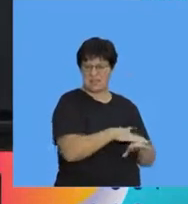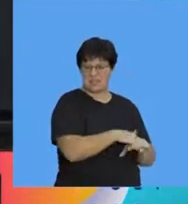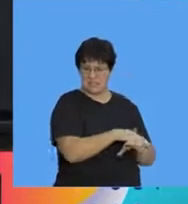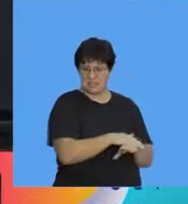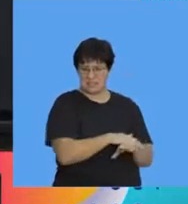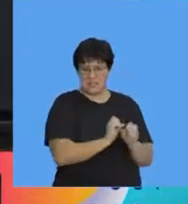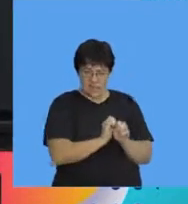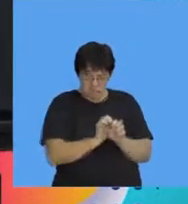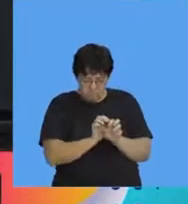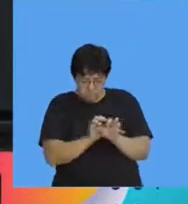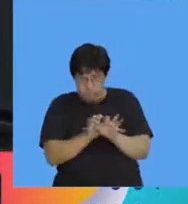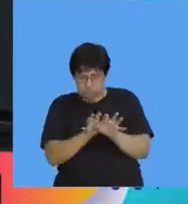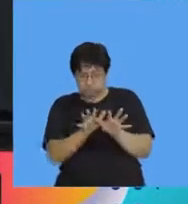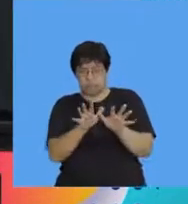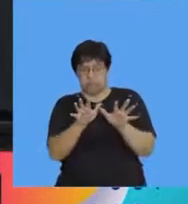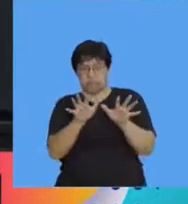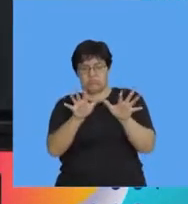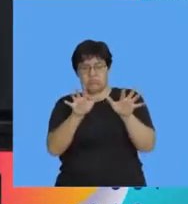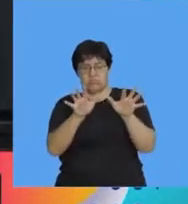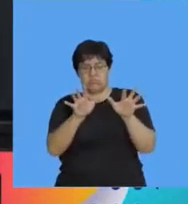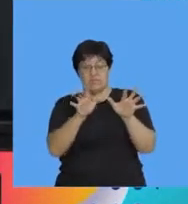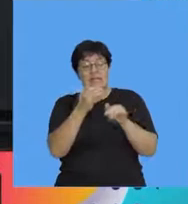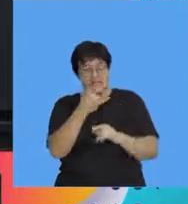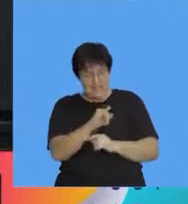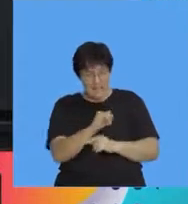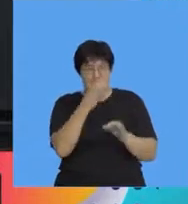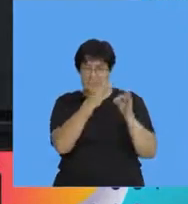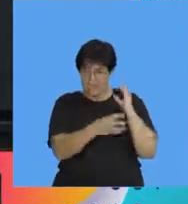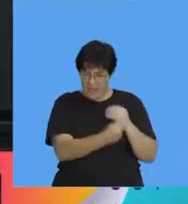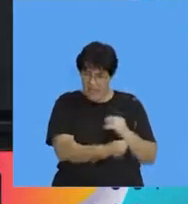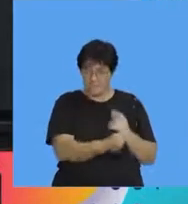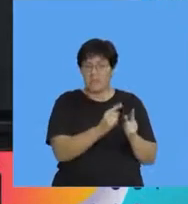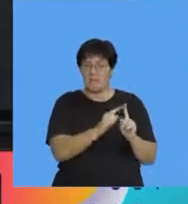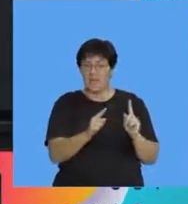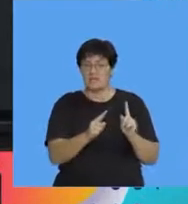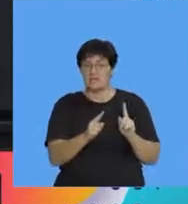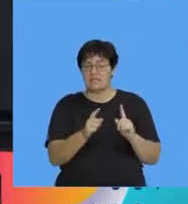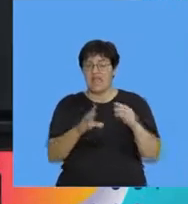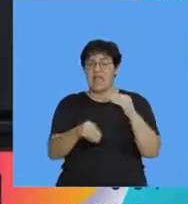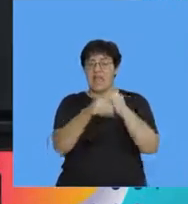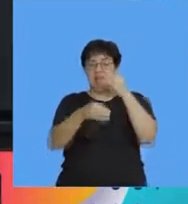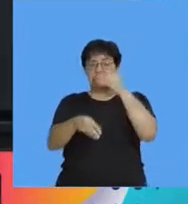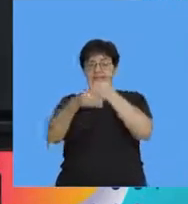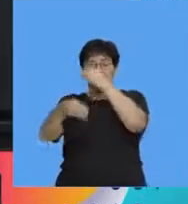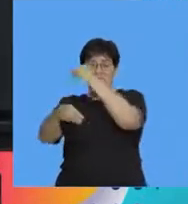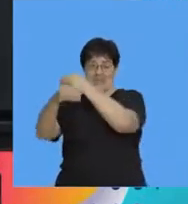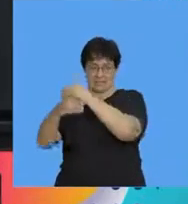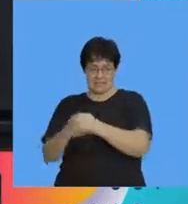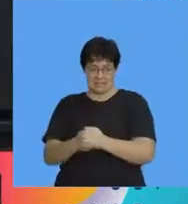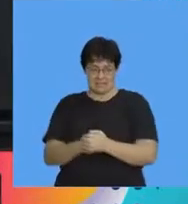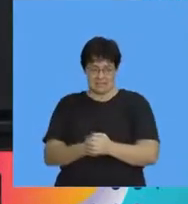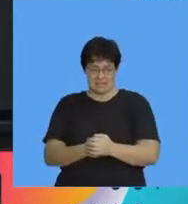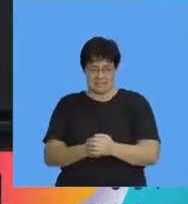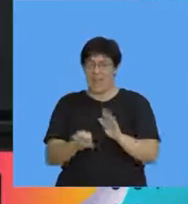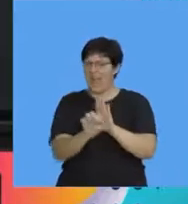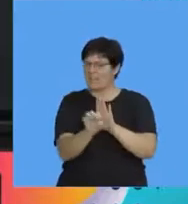and then it branches out okay they've still got the simple things but now I've got an added feature okay